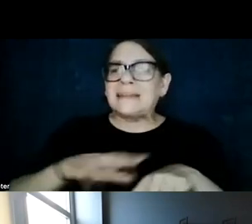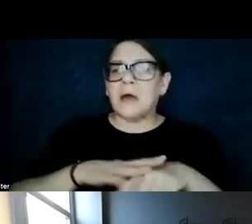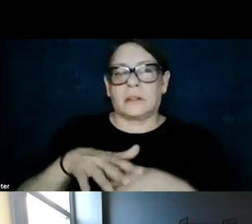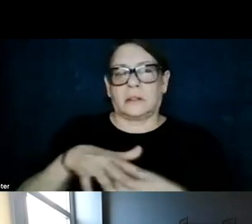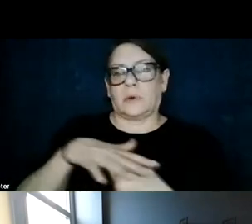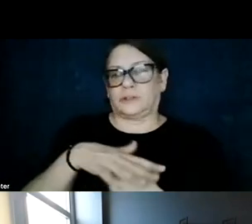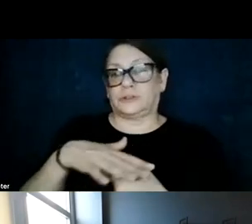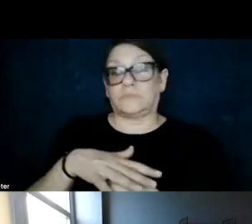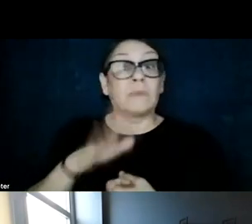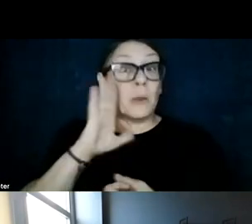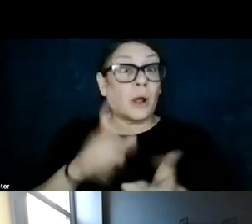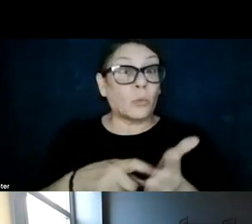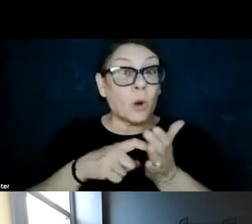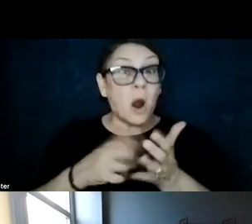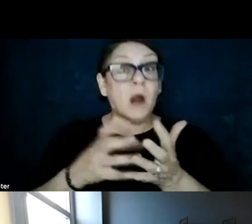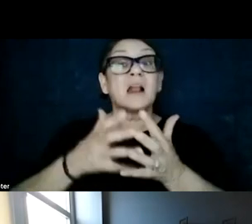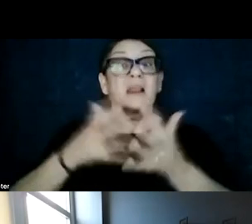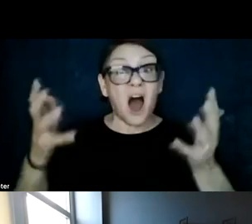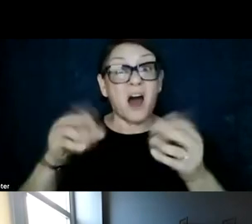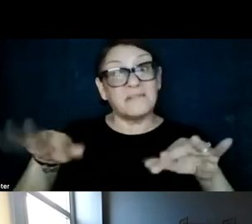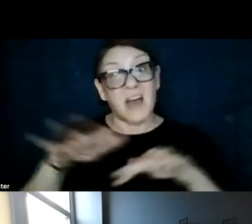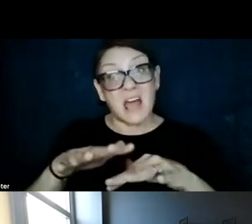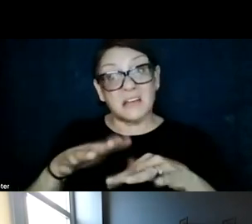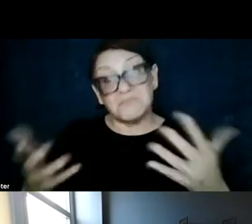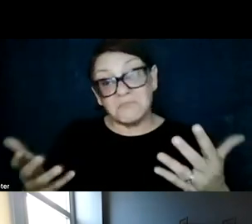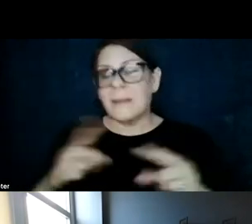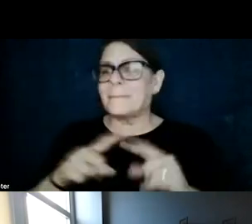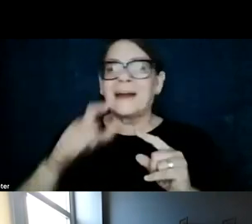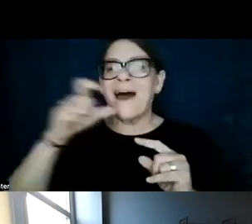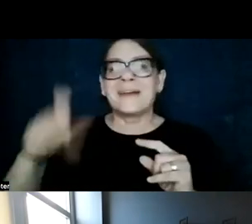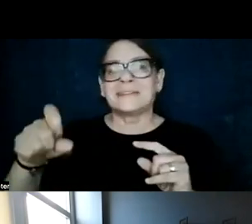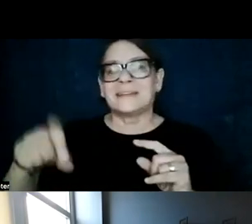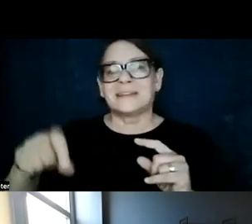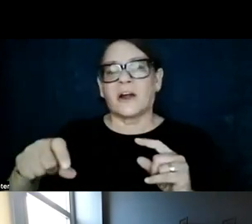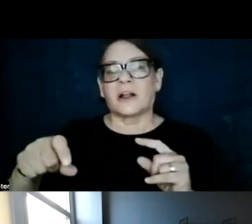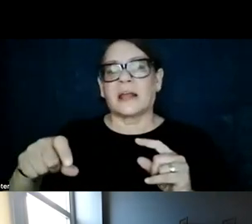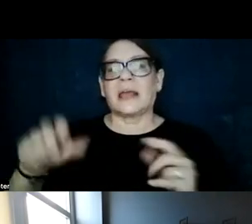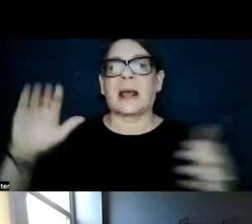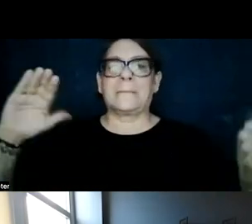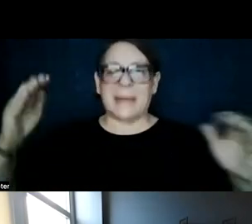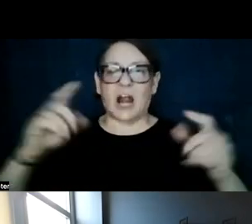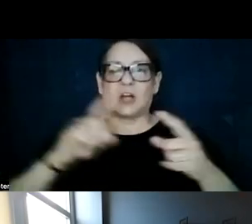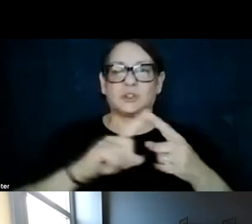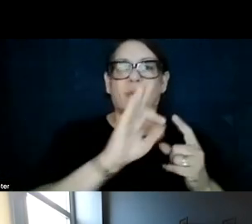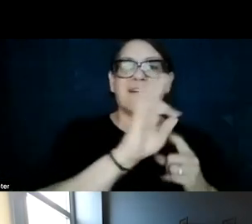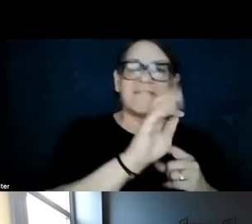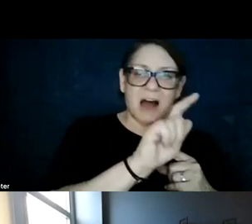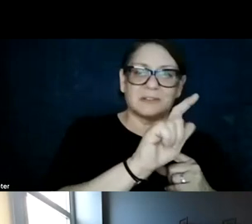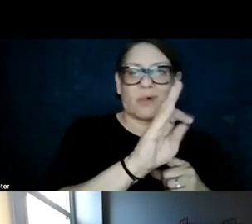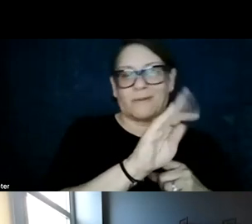It will require large quantities of land, but not necessarily in comparison to fossil fuel,